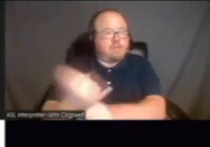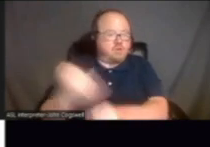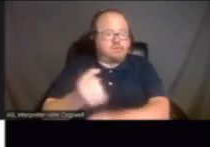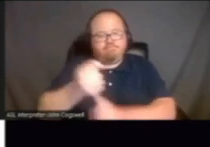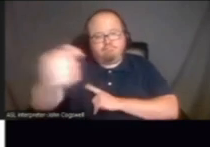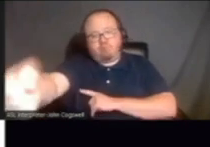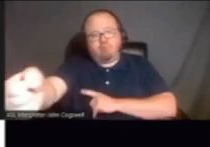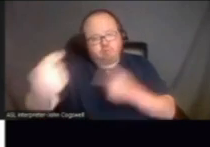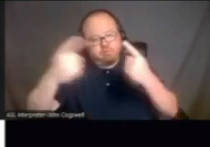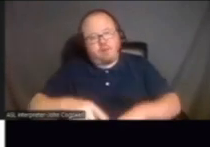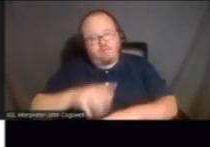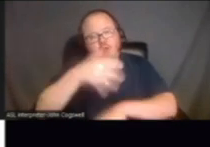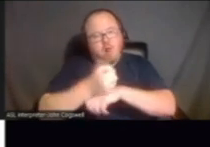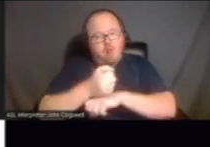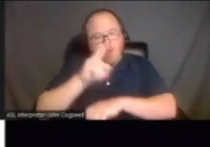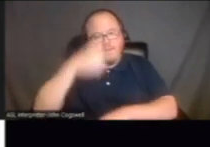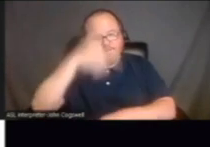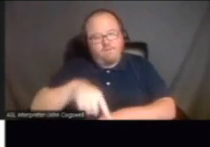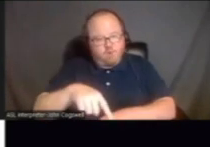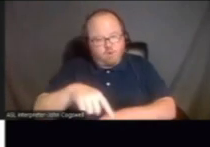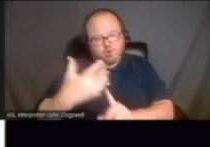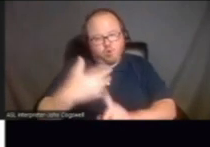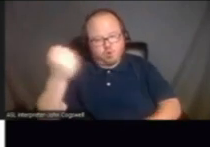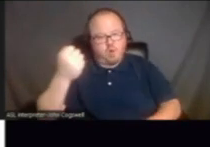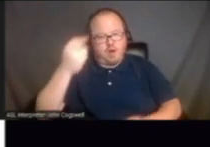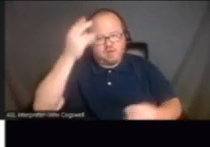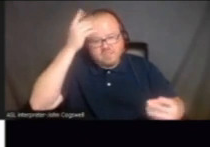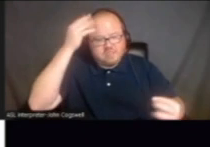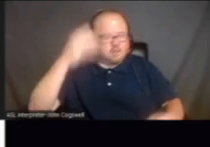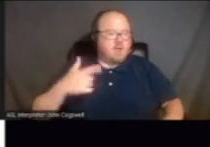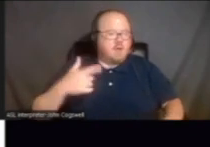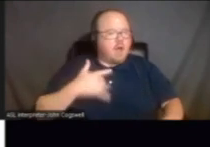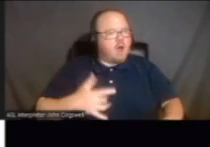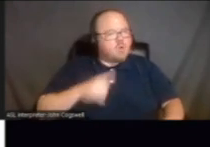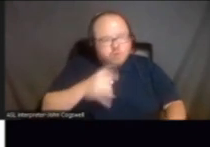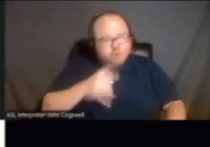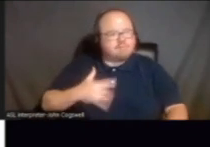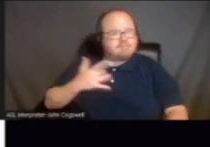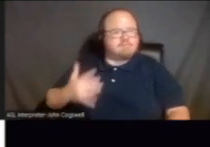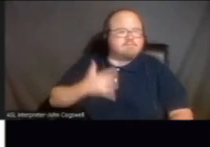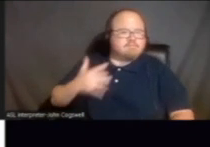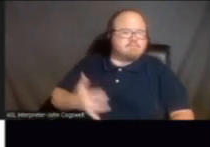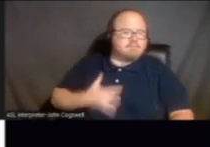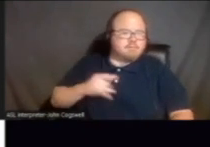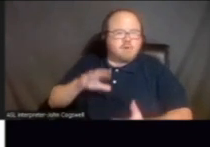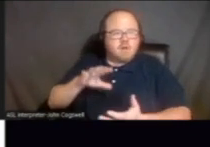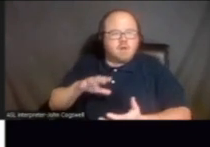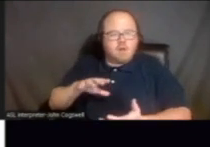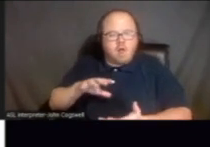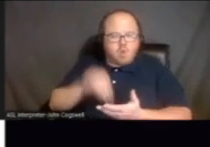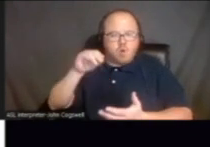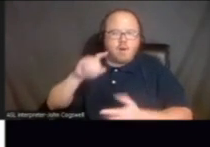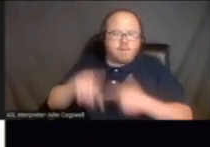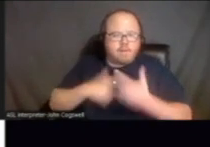in lockup for suicide ideation, I had this real sense of learned helplessness,